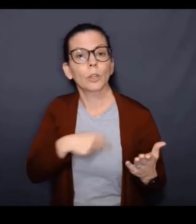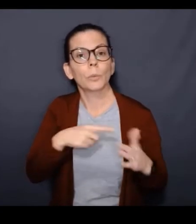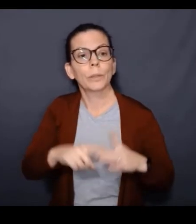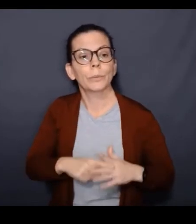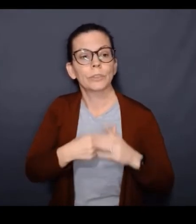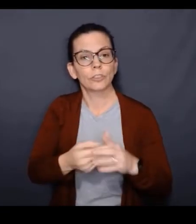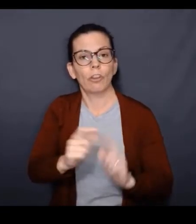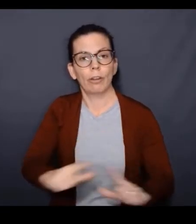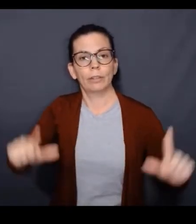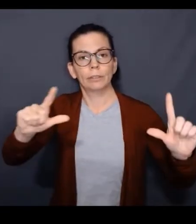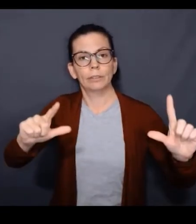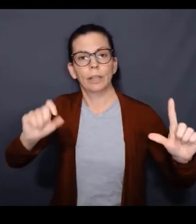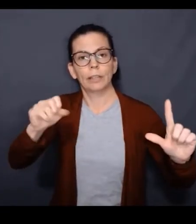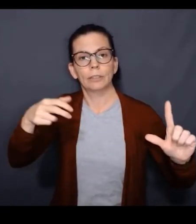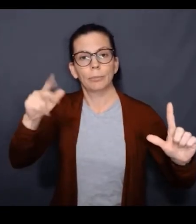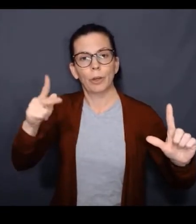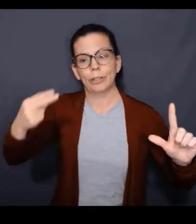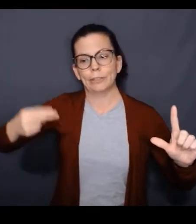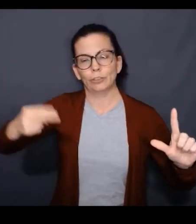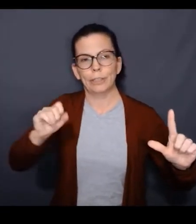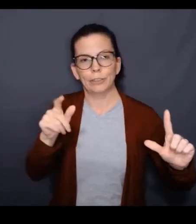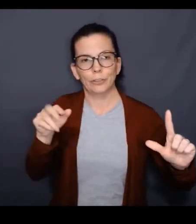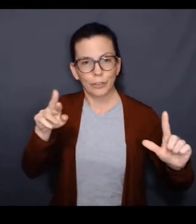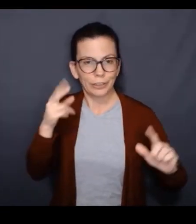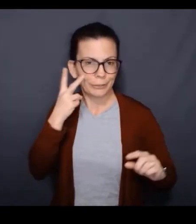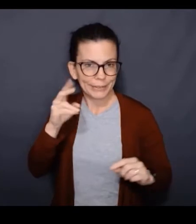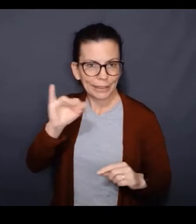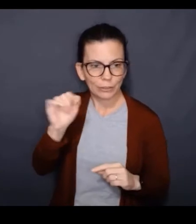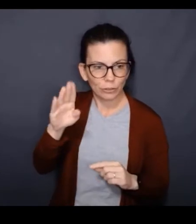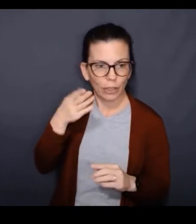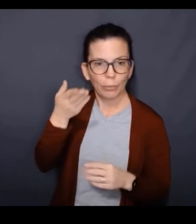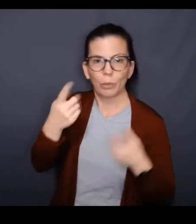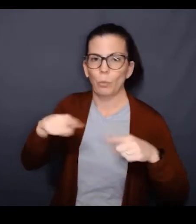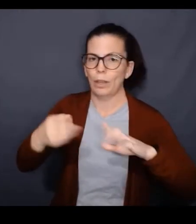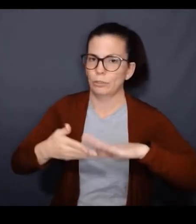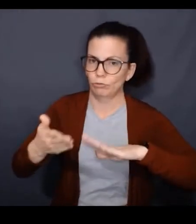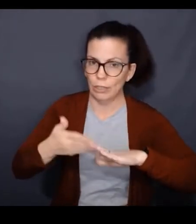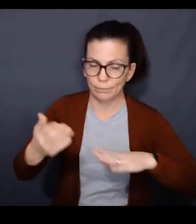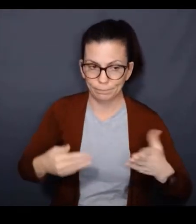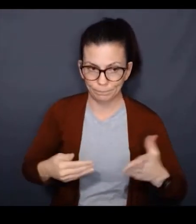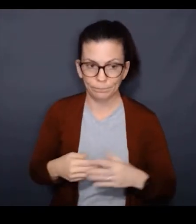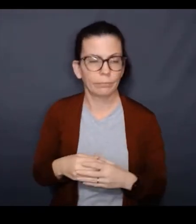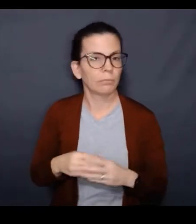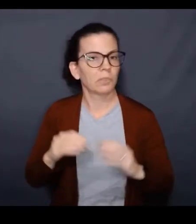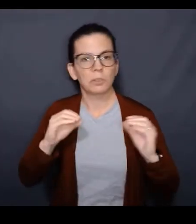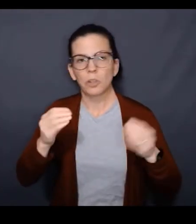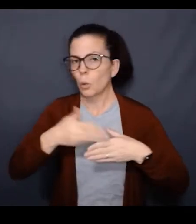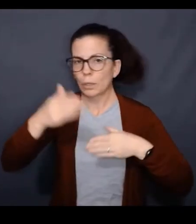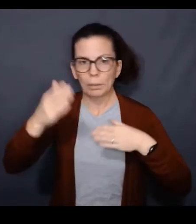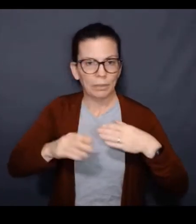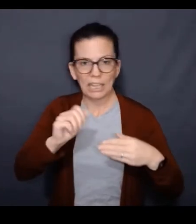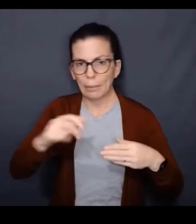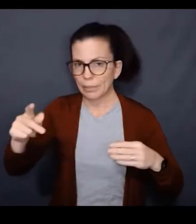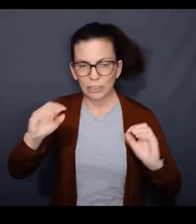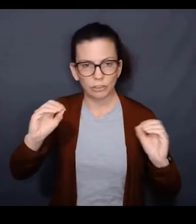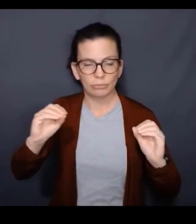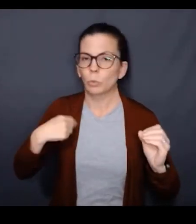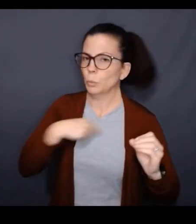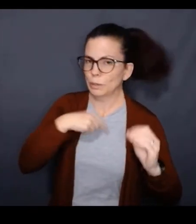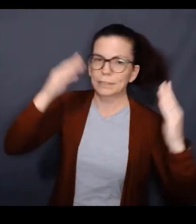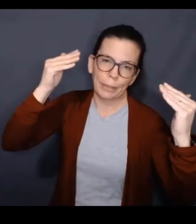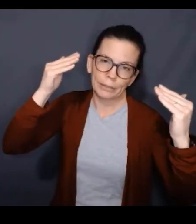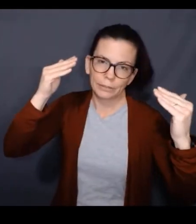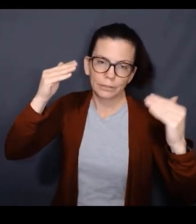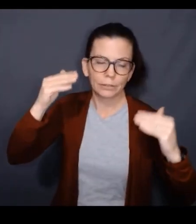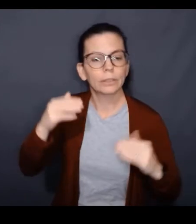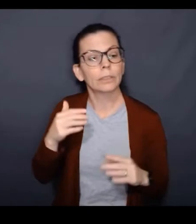see, we can start up the Spark history server here, and we can see the job as it is running. There's no